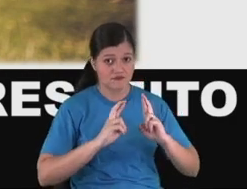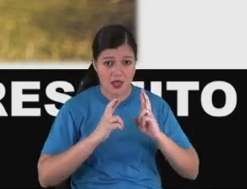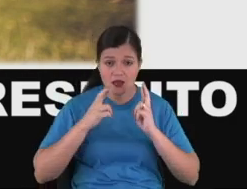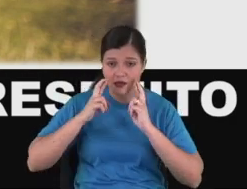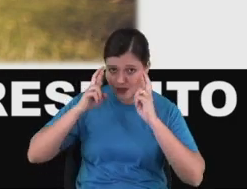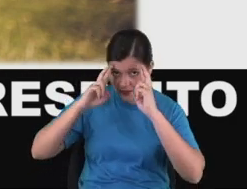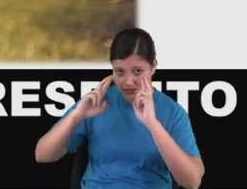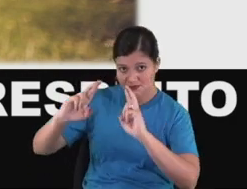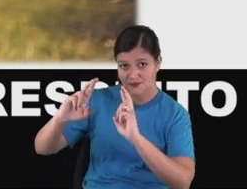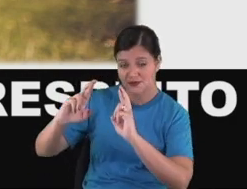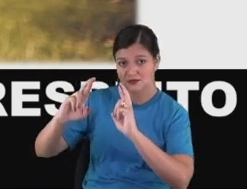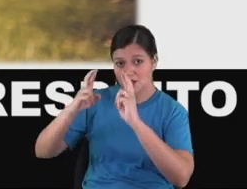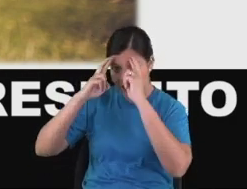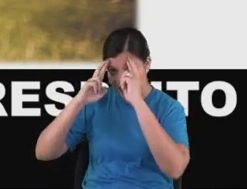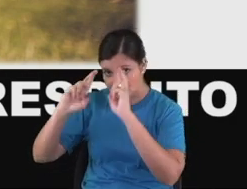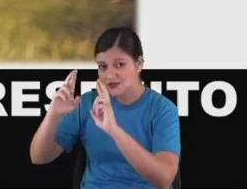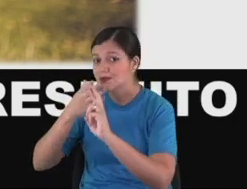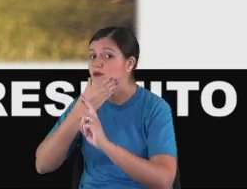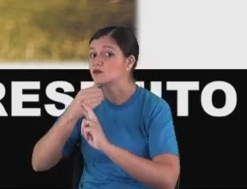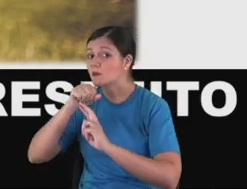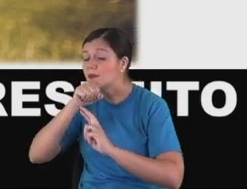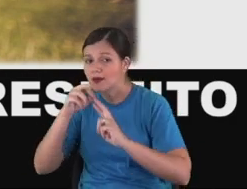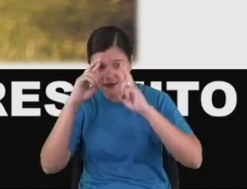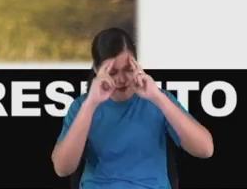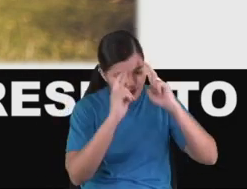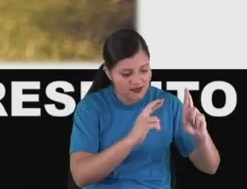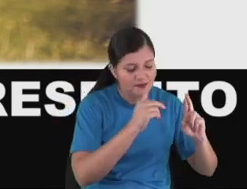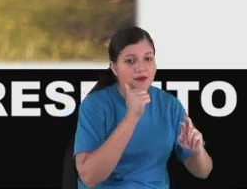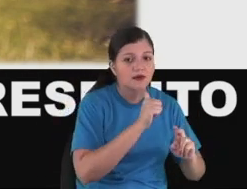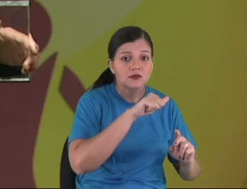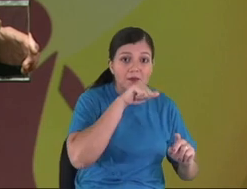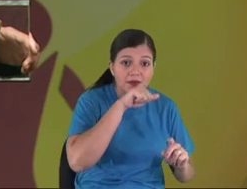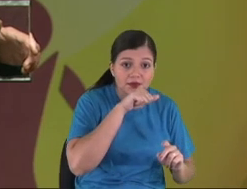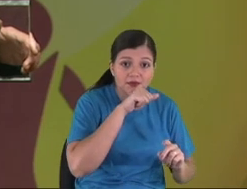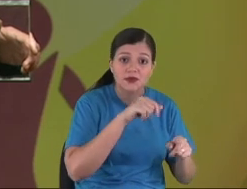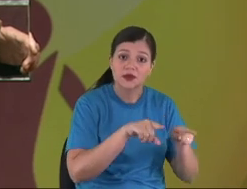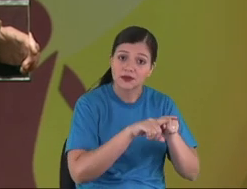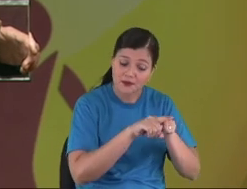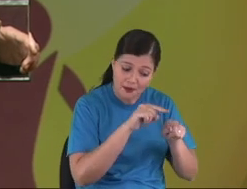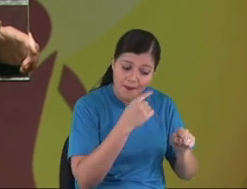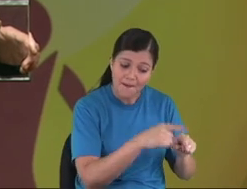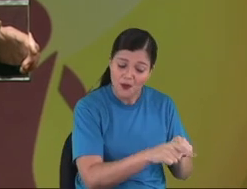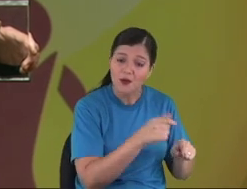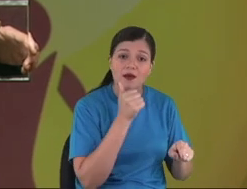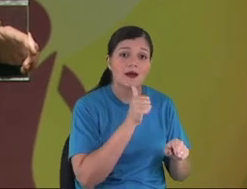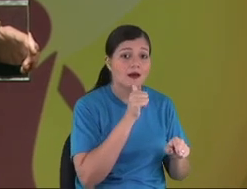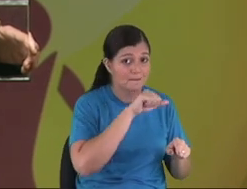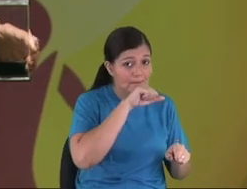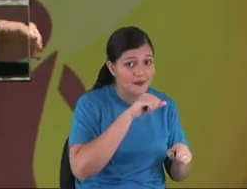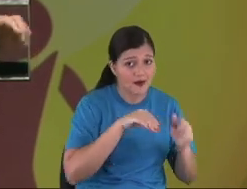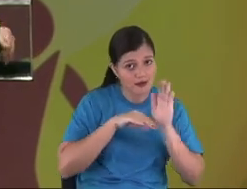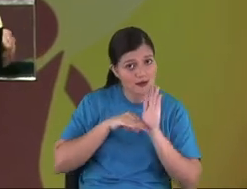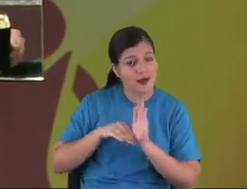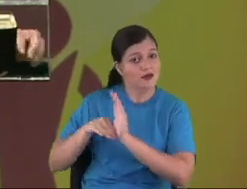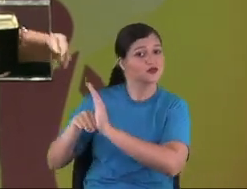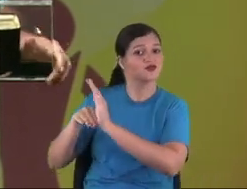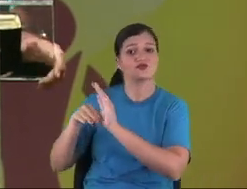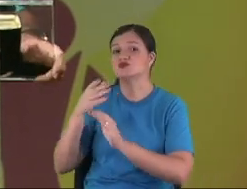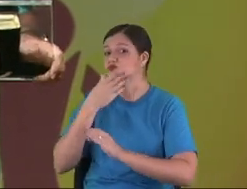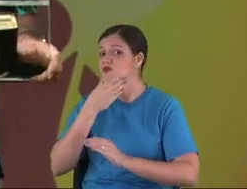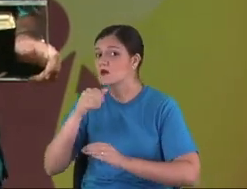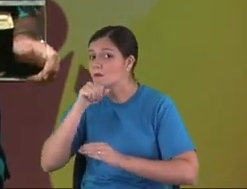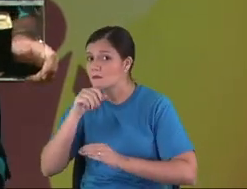fathers, the kids. It's help to the woman in this big responsibility.